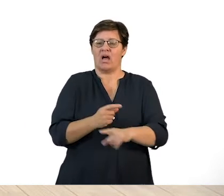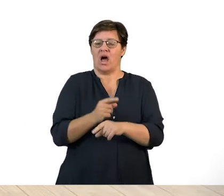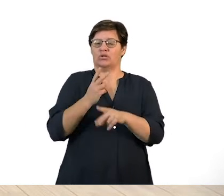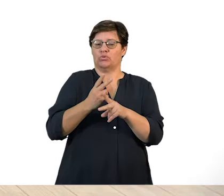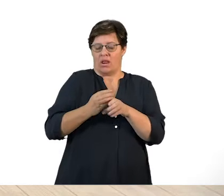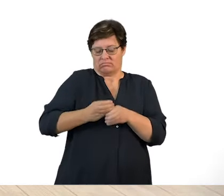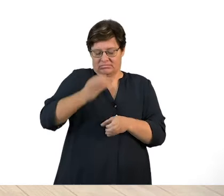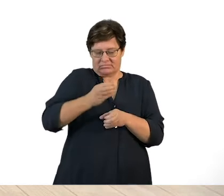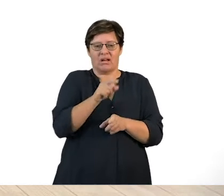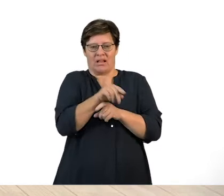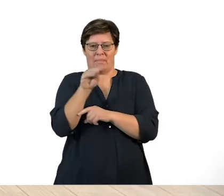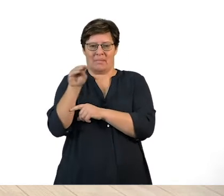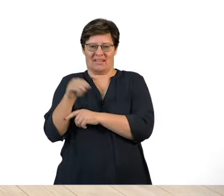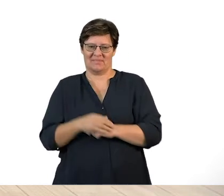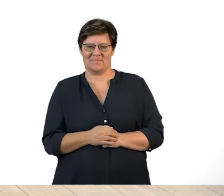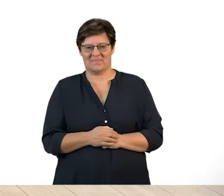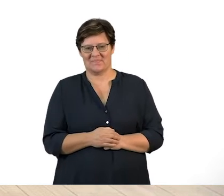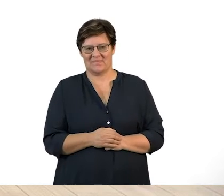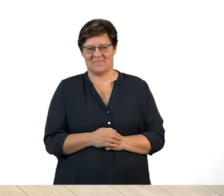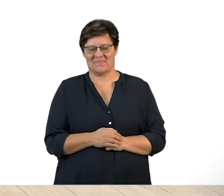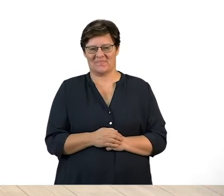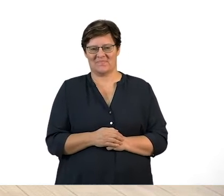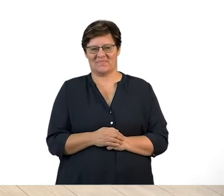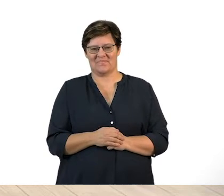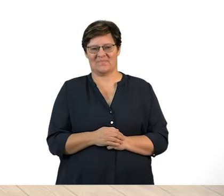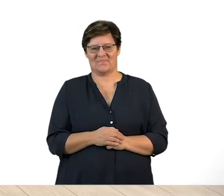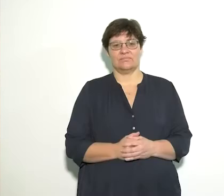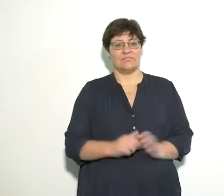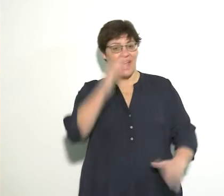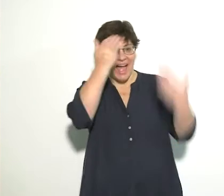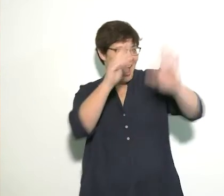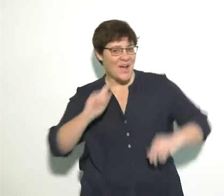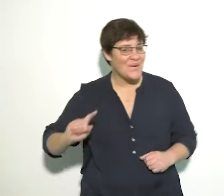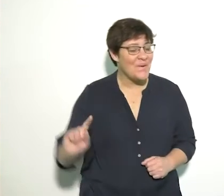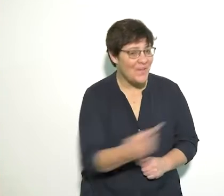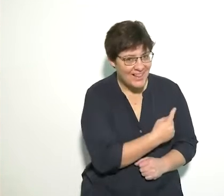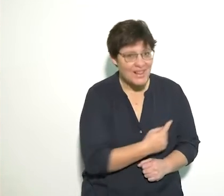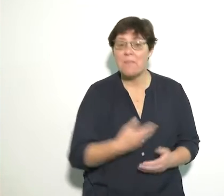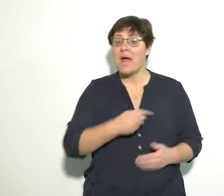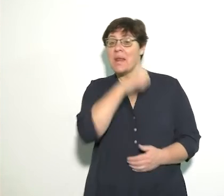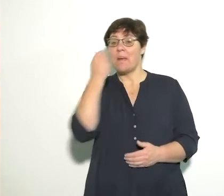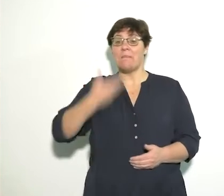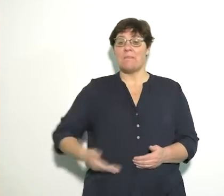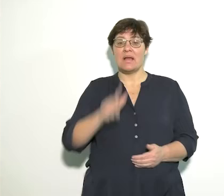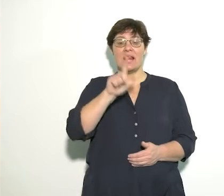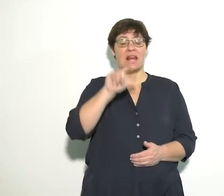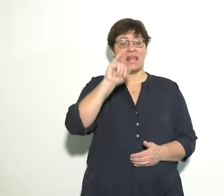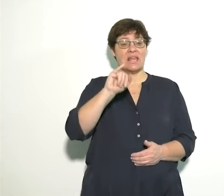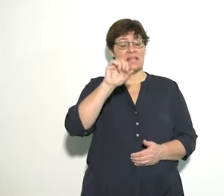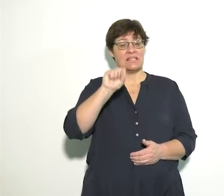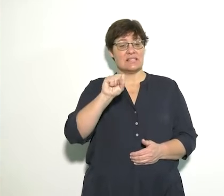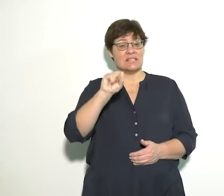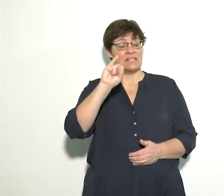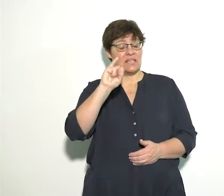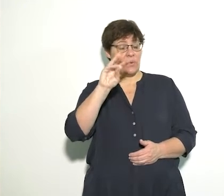toilet roll puppet and pictures. Enjoy. Hi, everyone, and my name is Lizziwe.